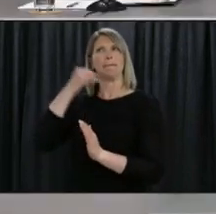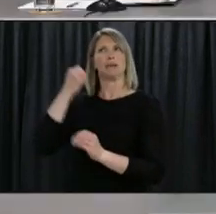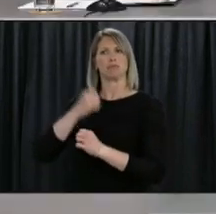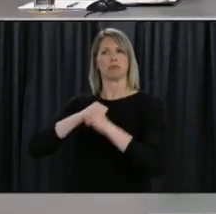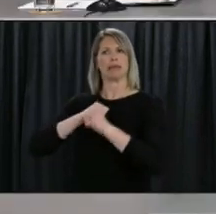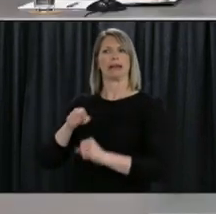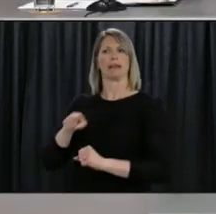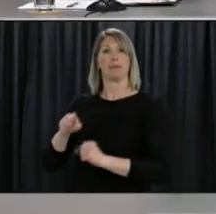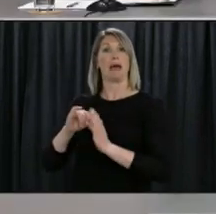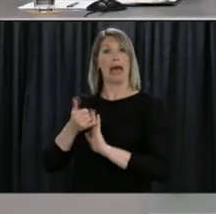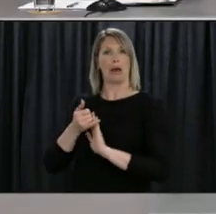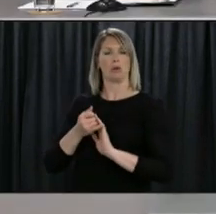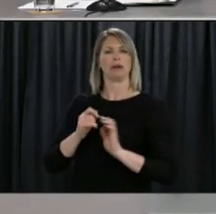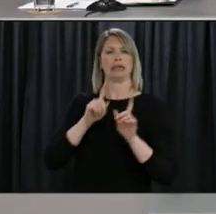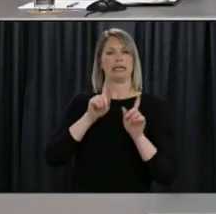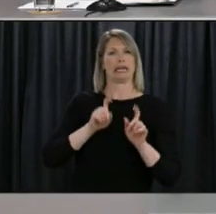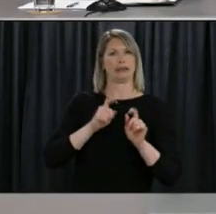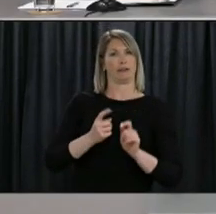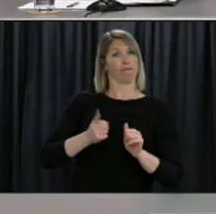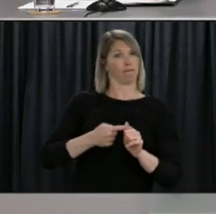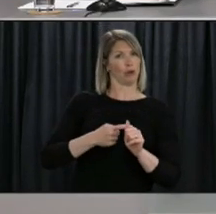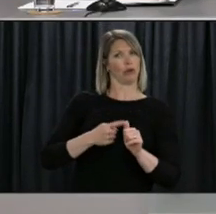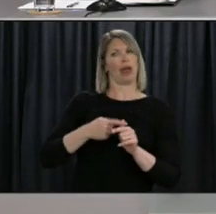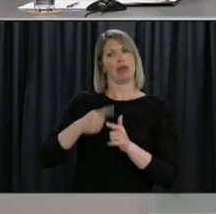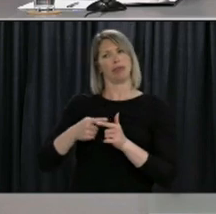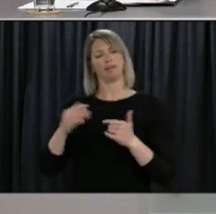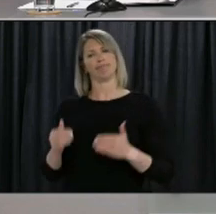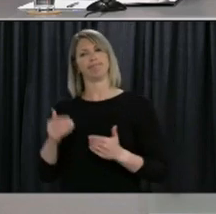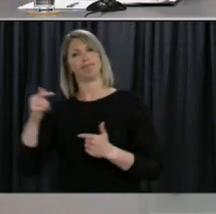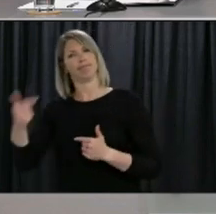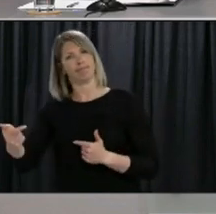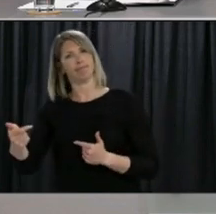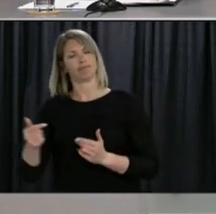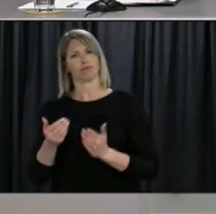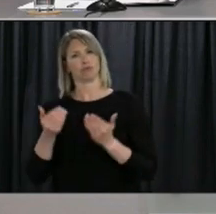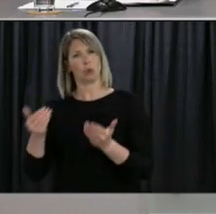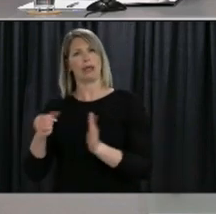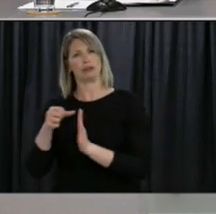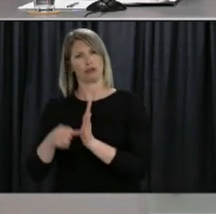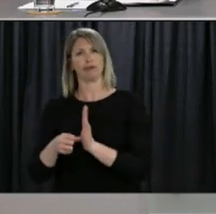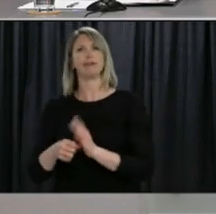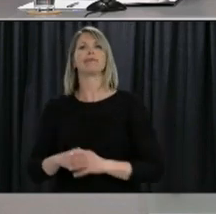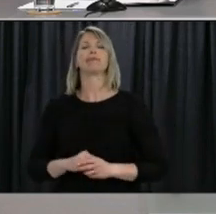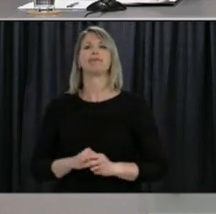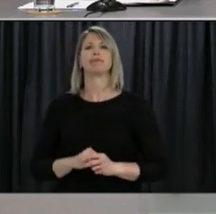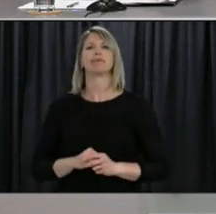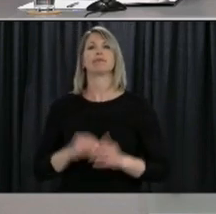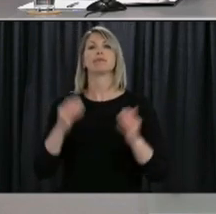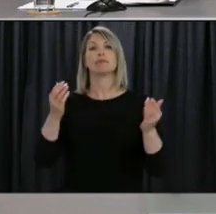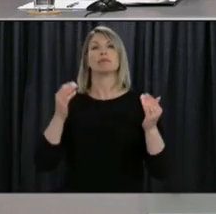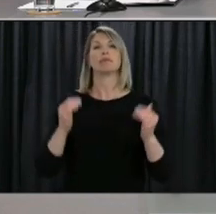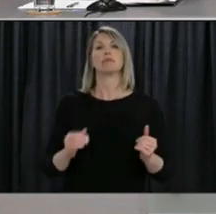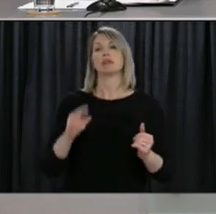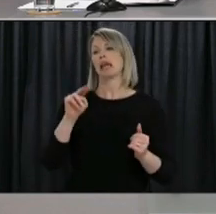thank you our next questions are from Kellyann Roberts of NTV News please go ahead